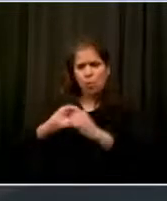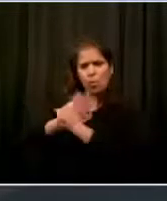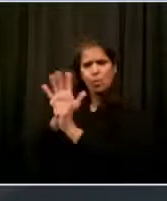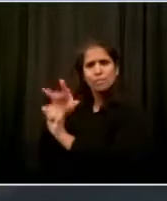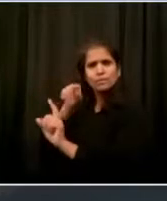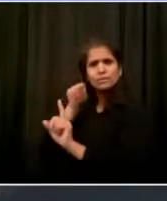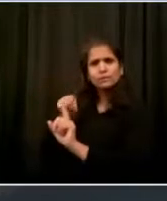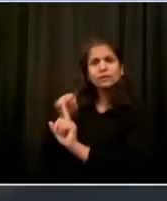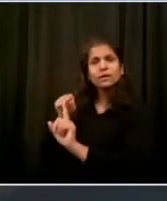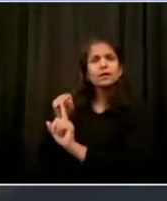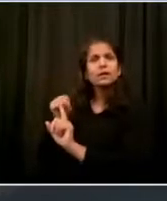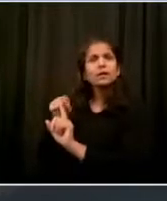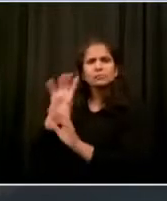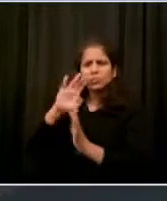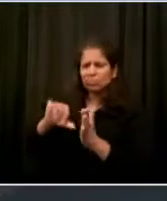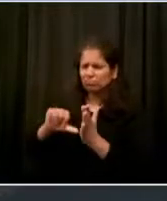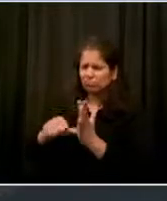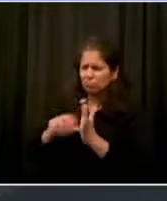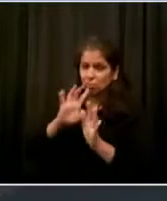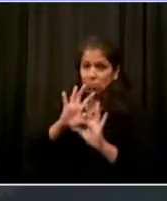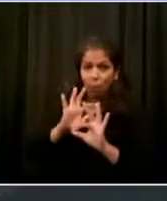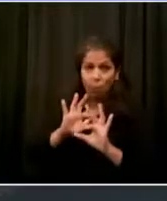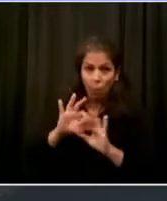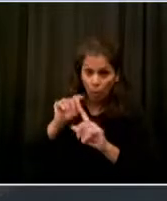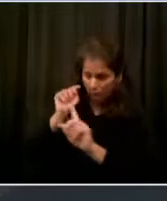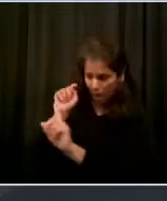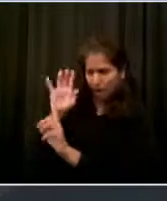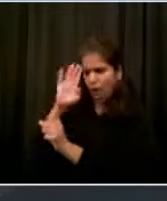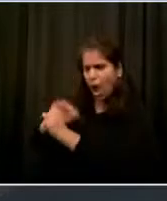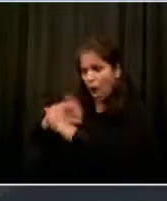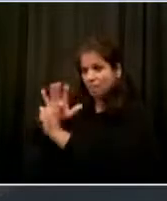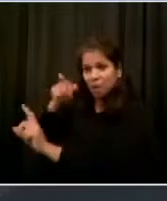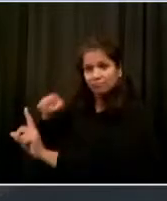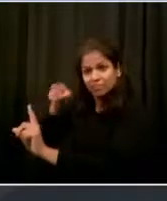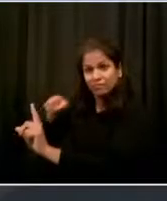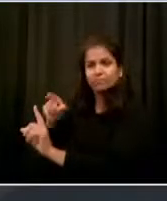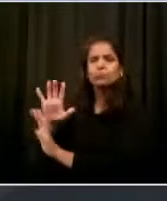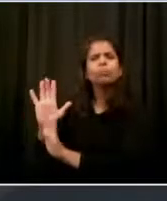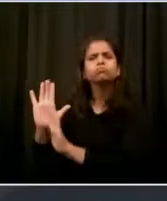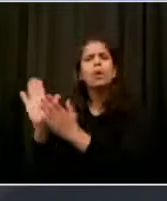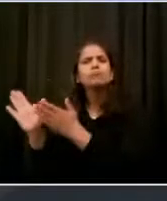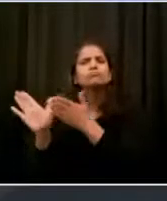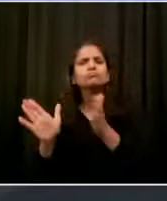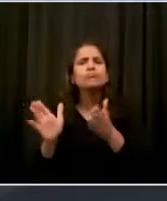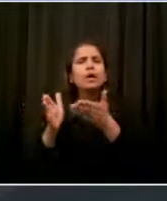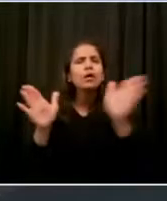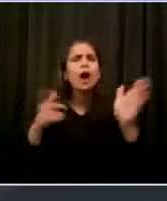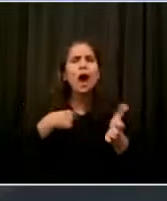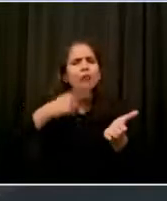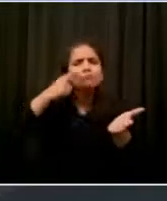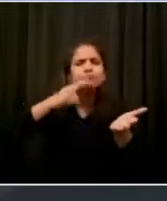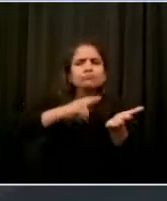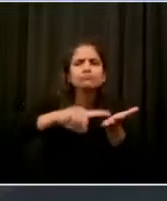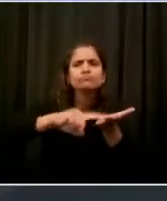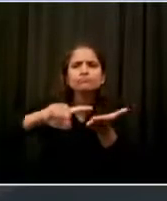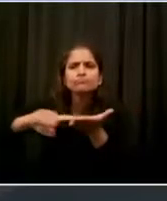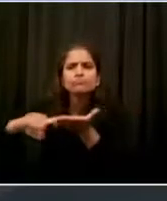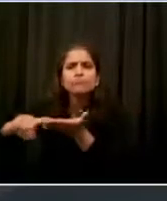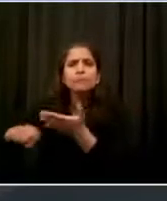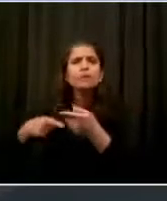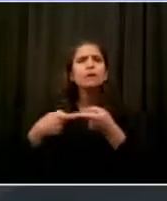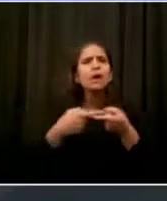pandemic, a study found that within New York City, serious psychological distress is three times higher